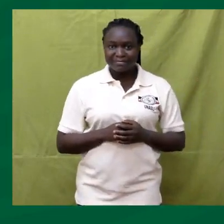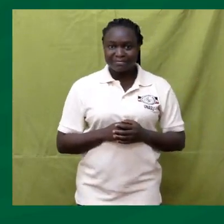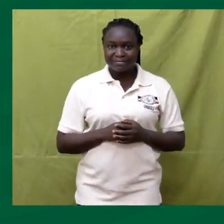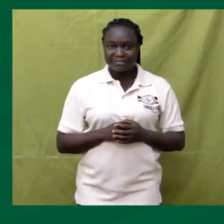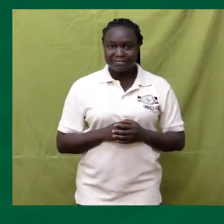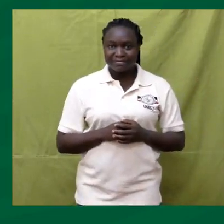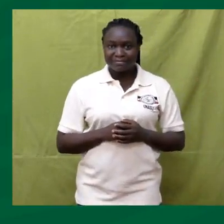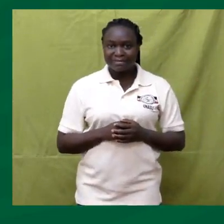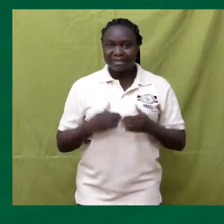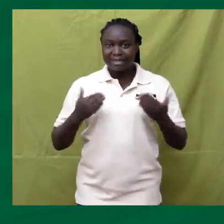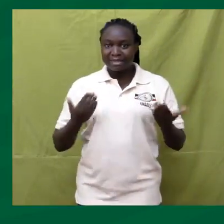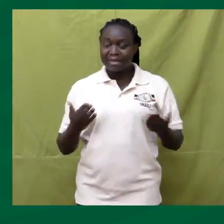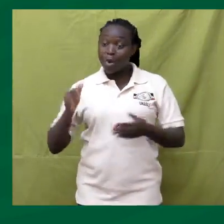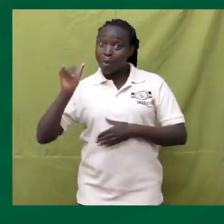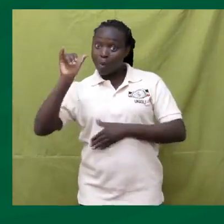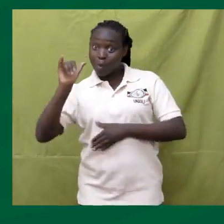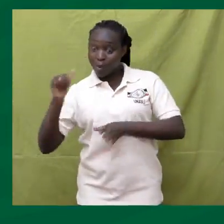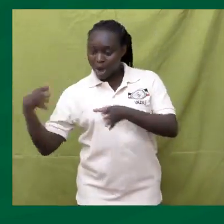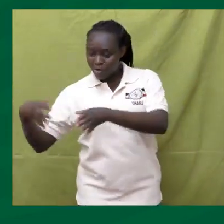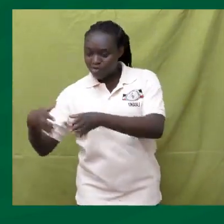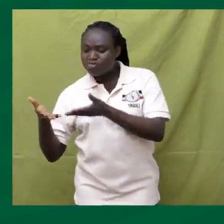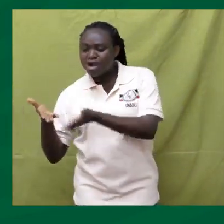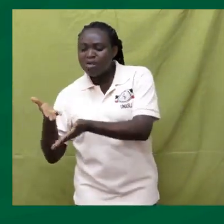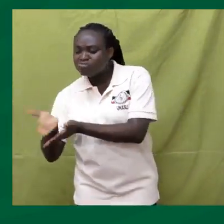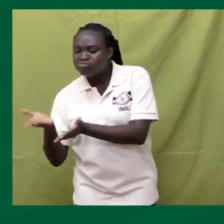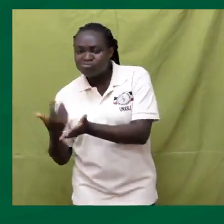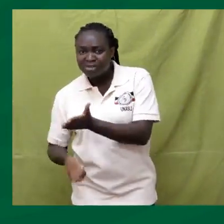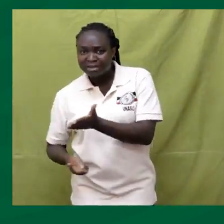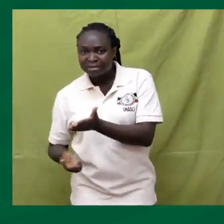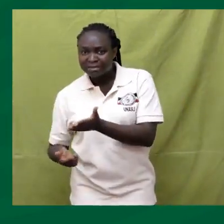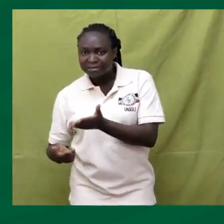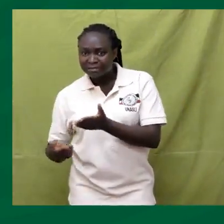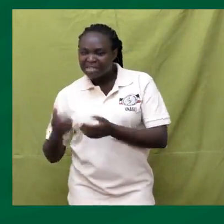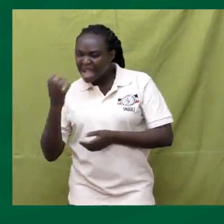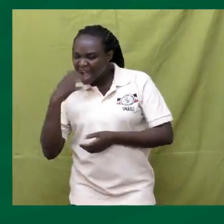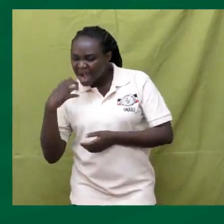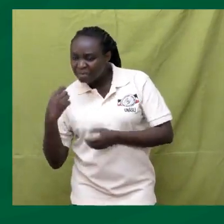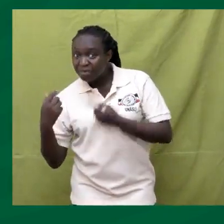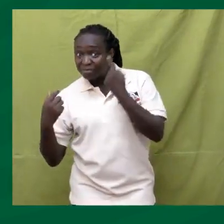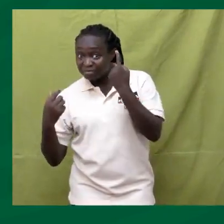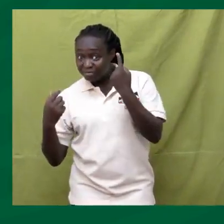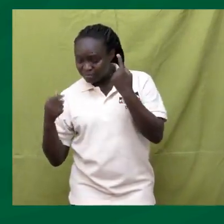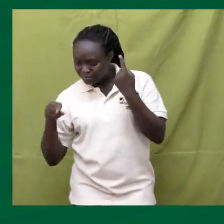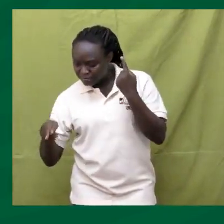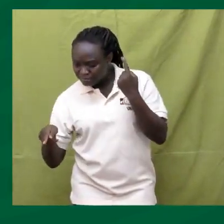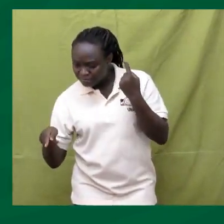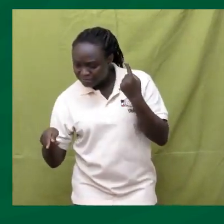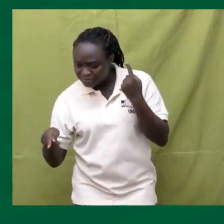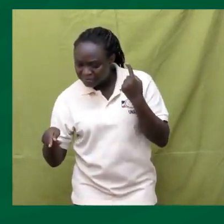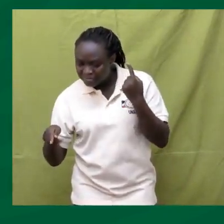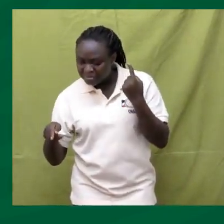Set Y Equals Apple Melon